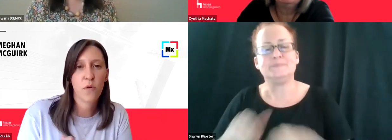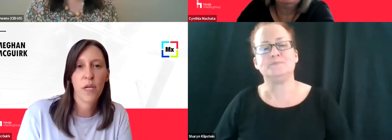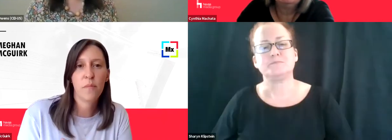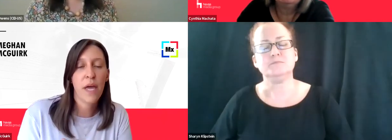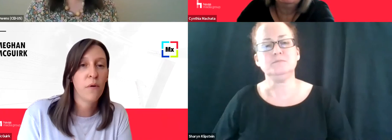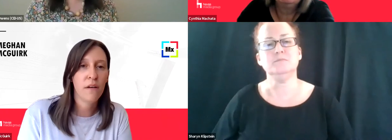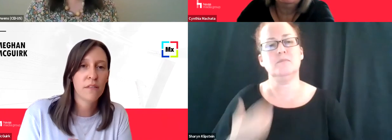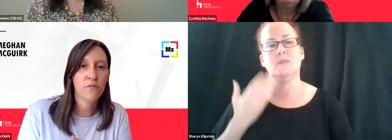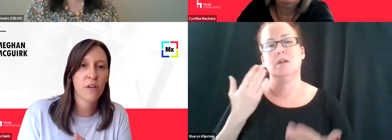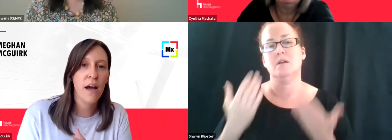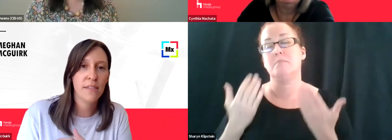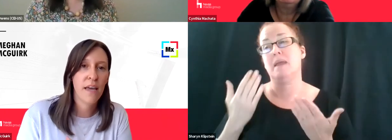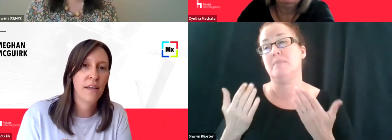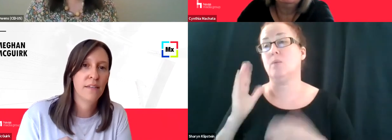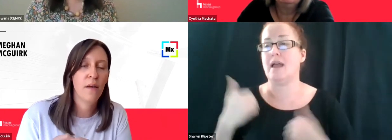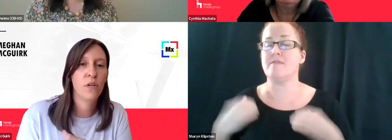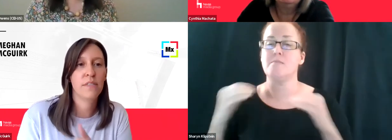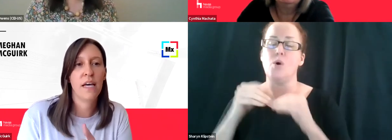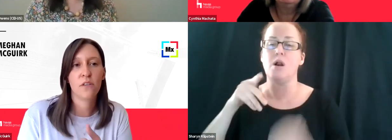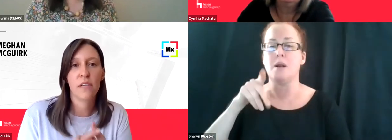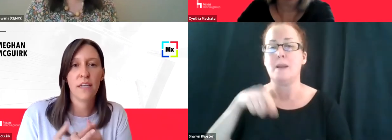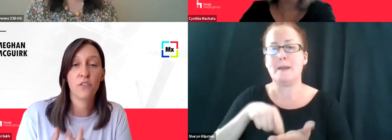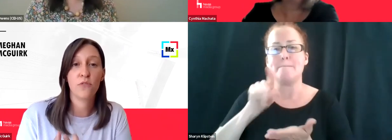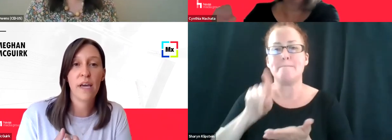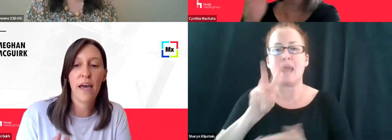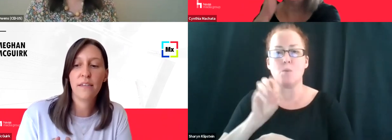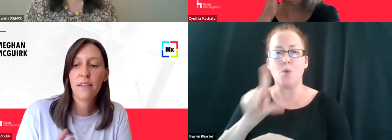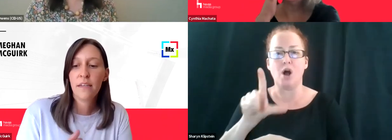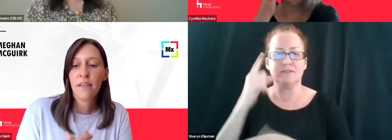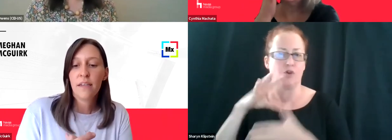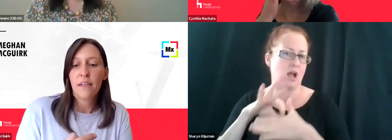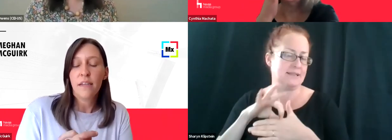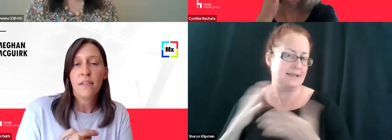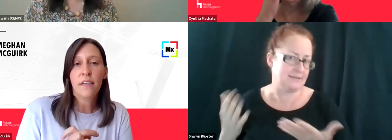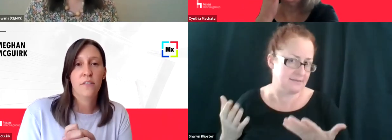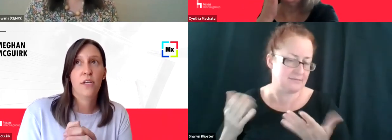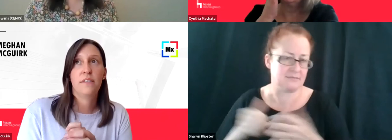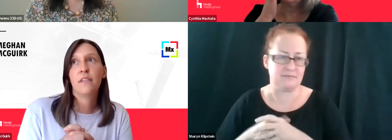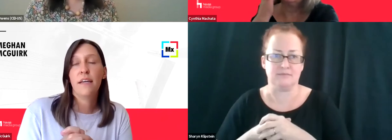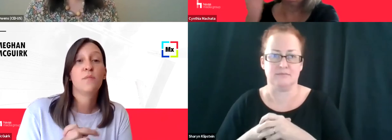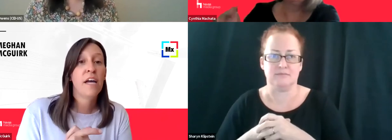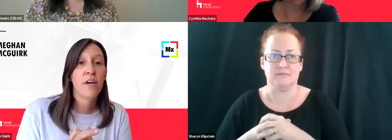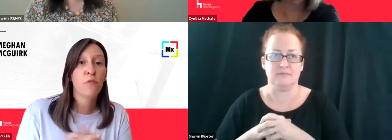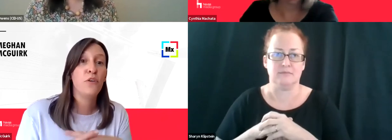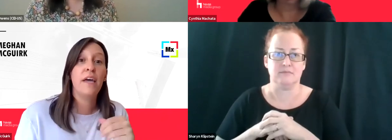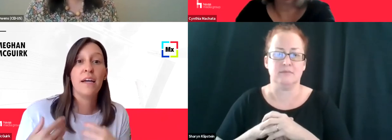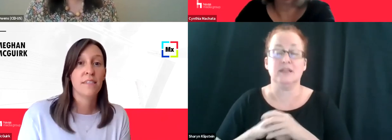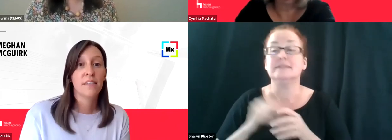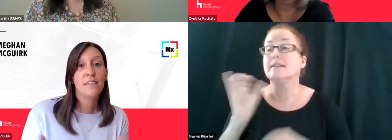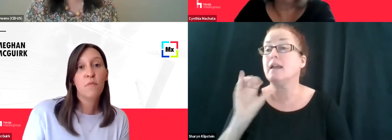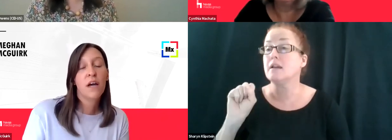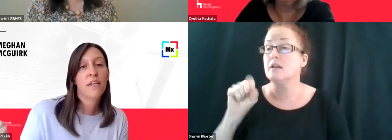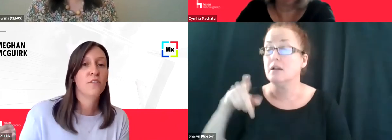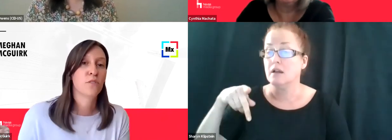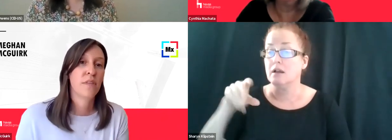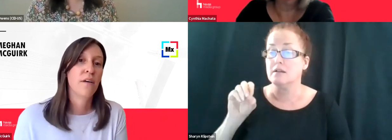if there'll be more like paywalls for content and what does that look like? Do you get, is it, is it like Spotify where you get access